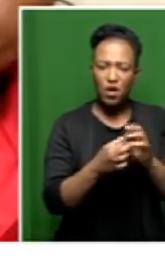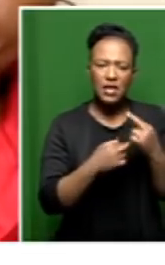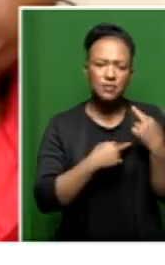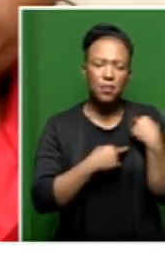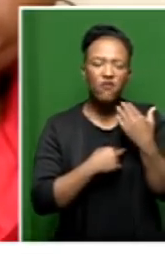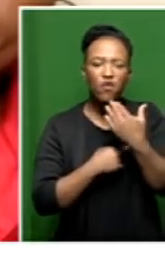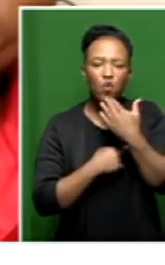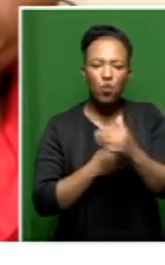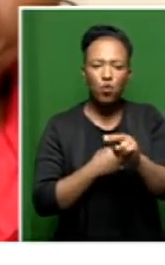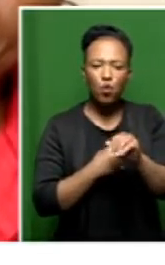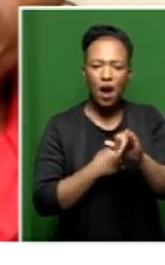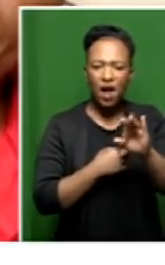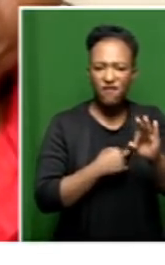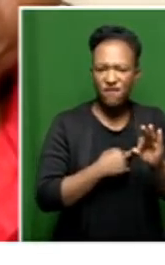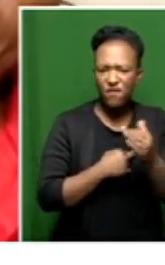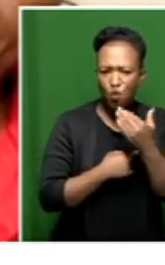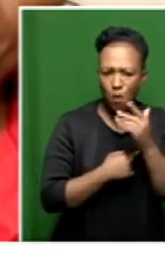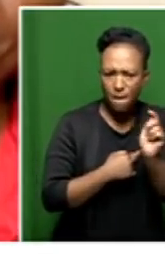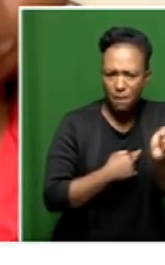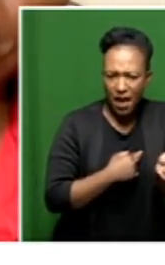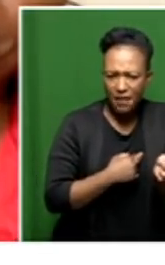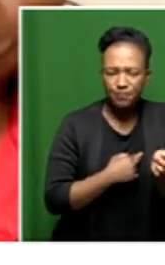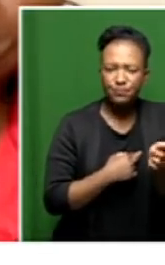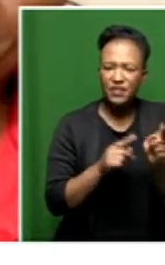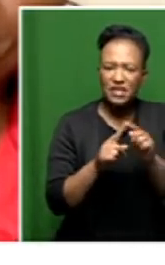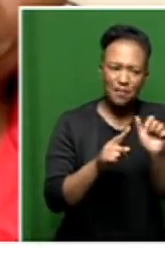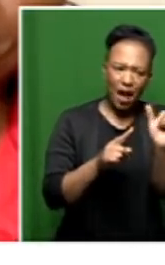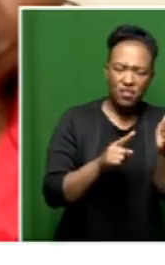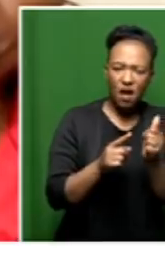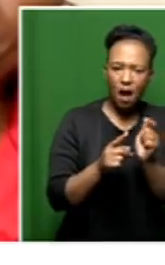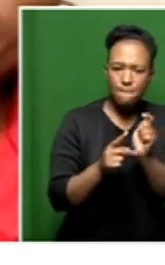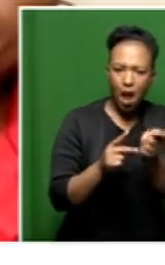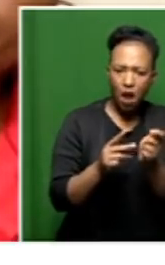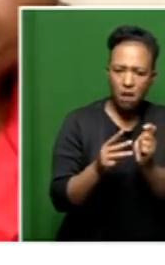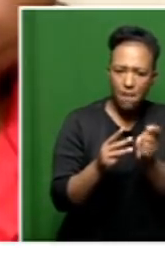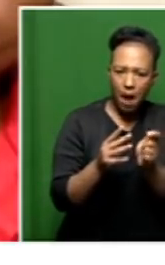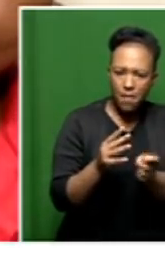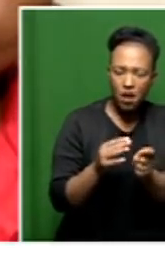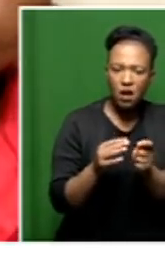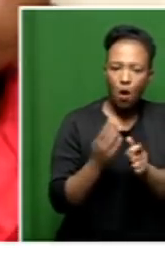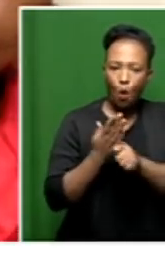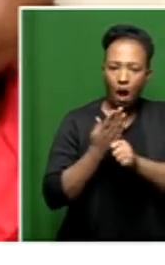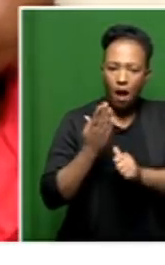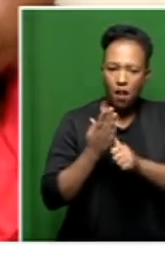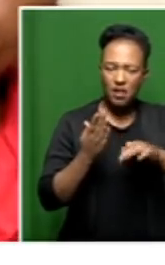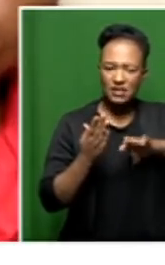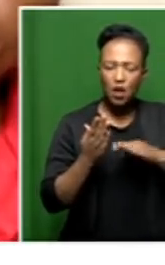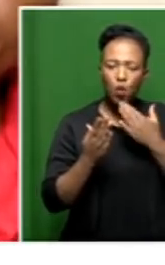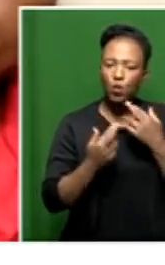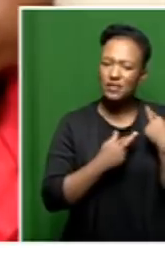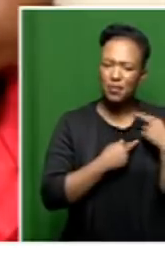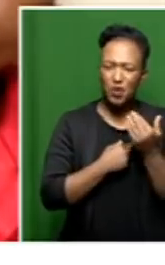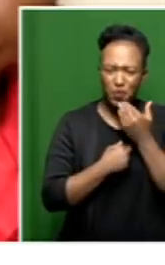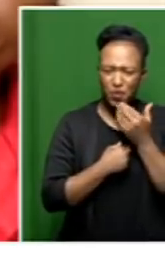UIF? Who's responsible for all the other payments that are deducted from these employees and